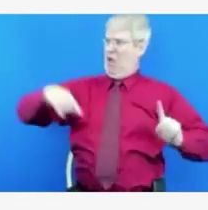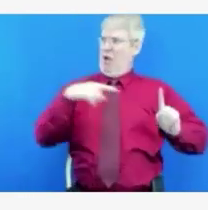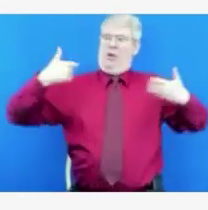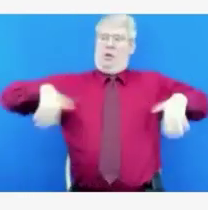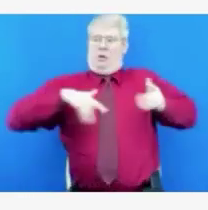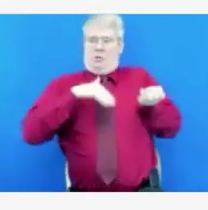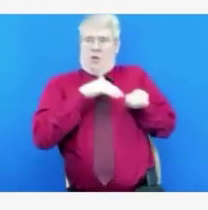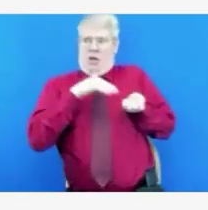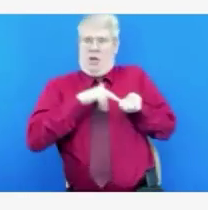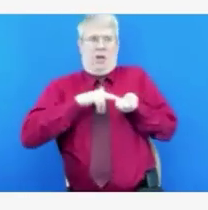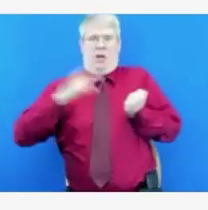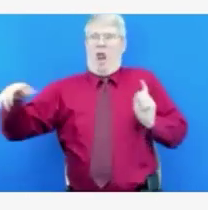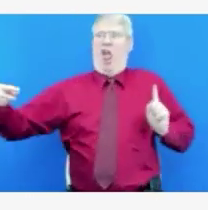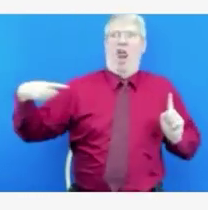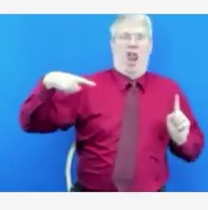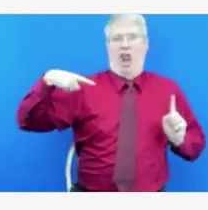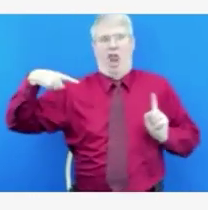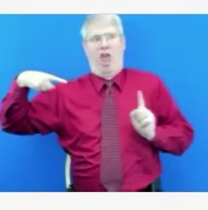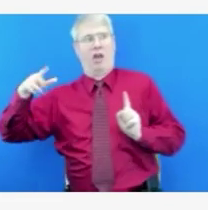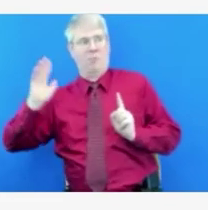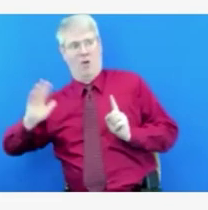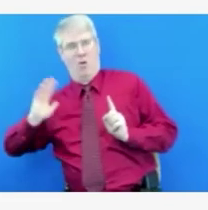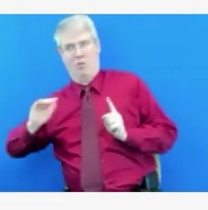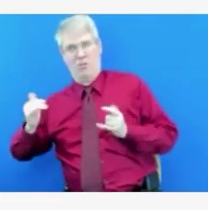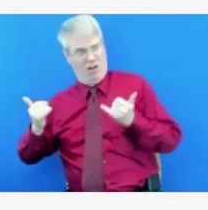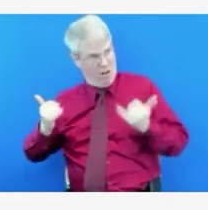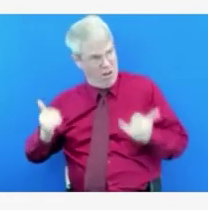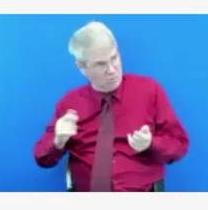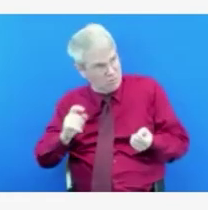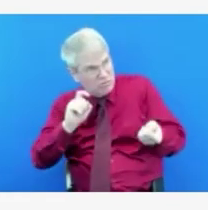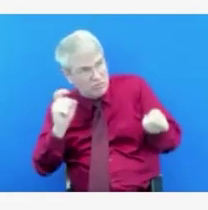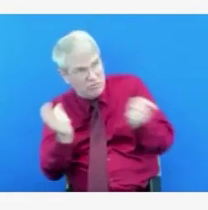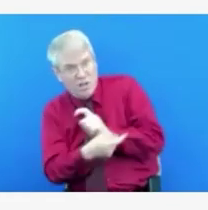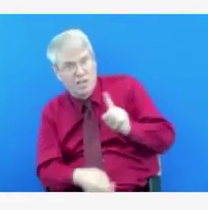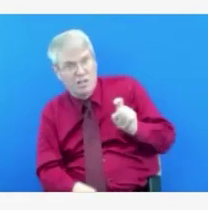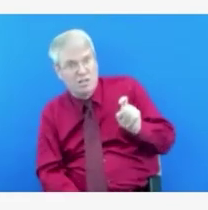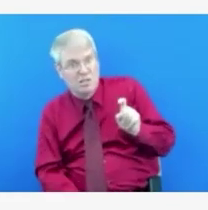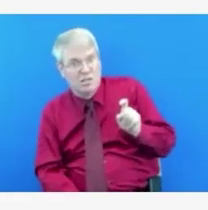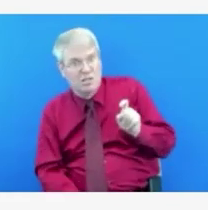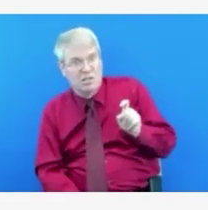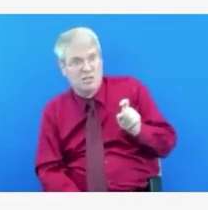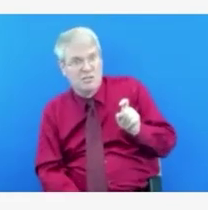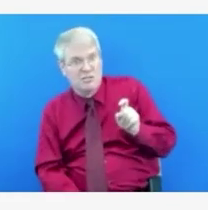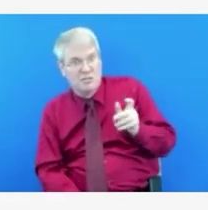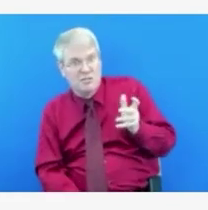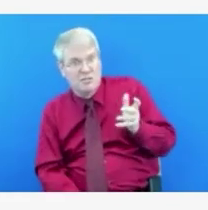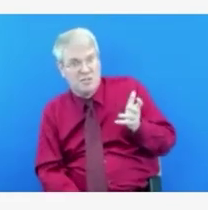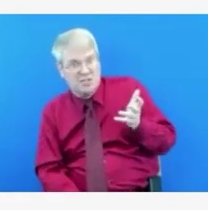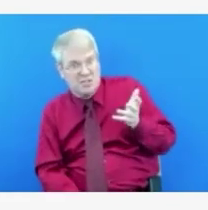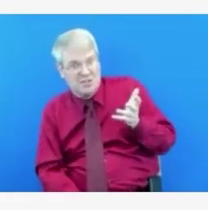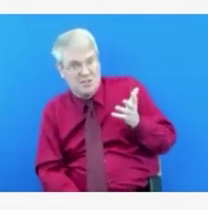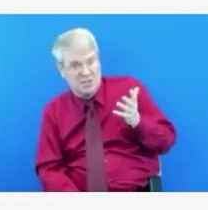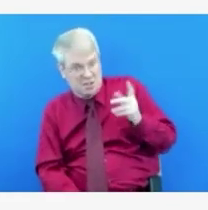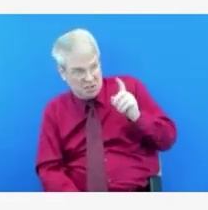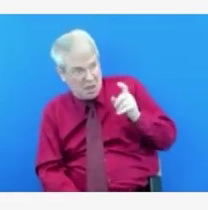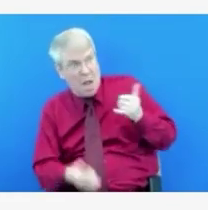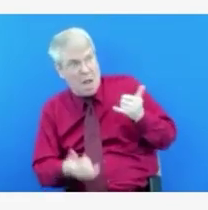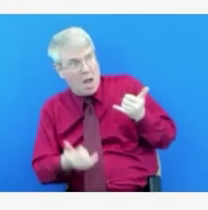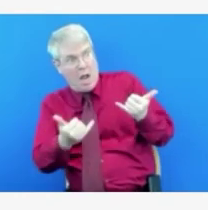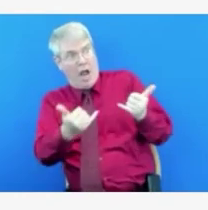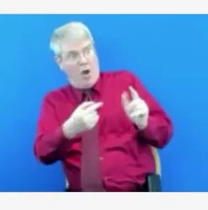maybe this is something that they don't want to, you know, they're not feeling as they used to.